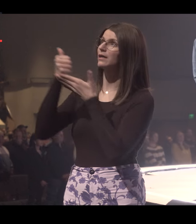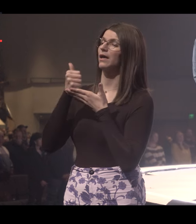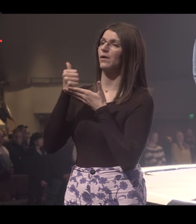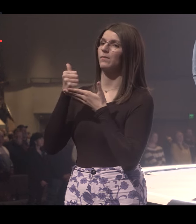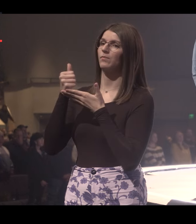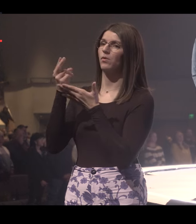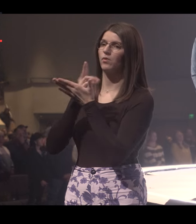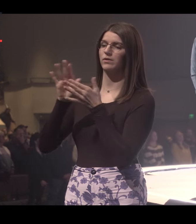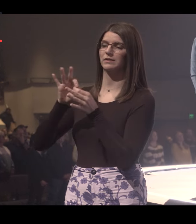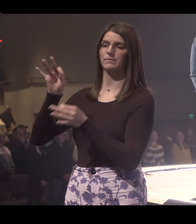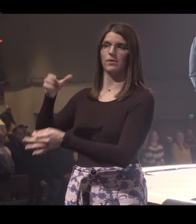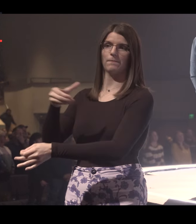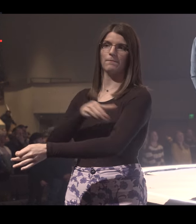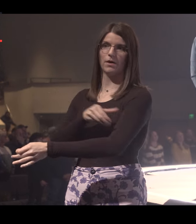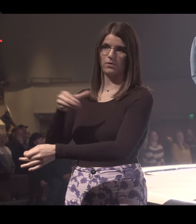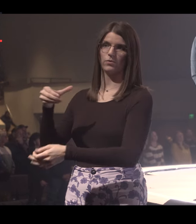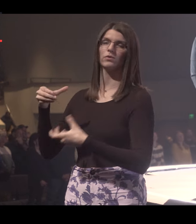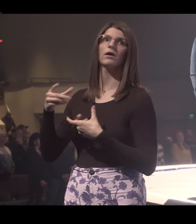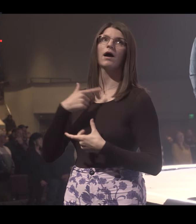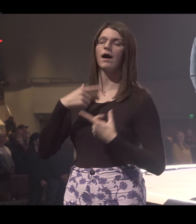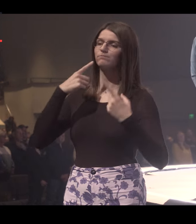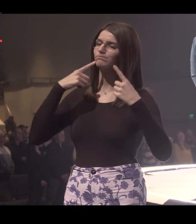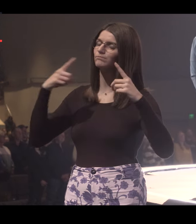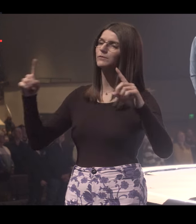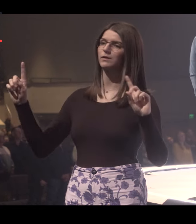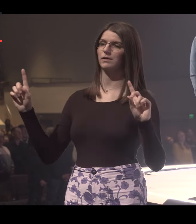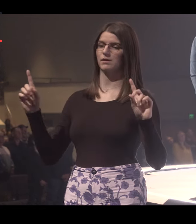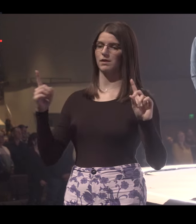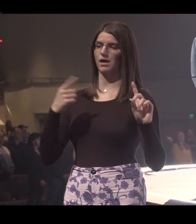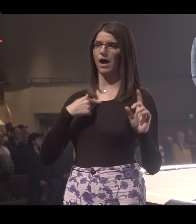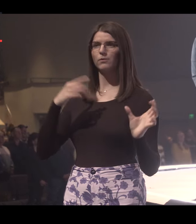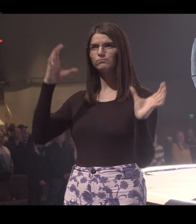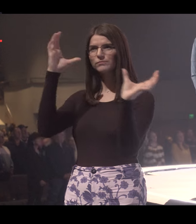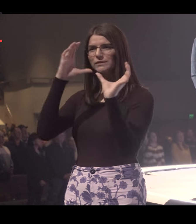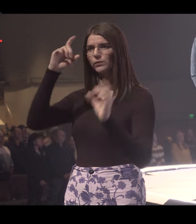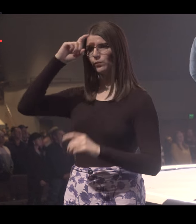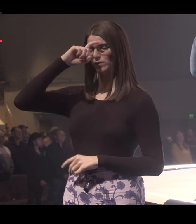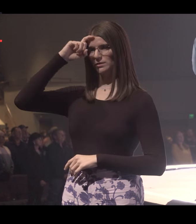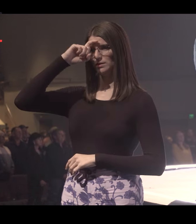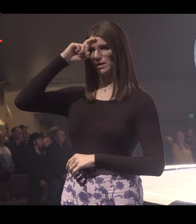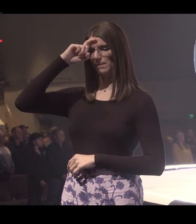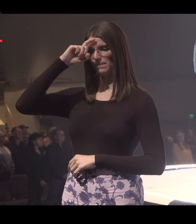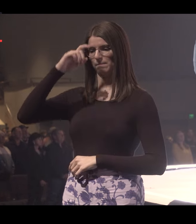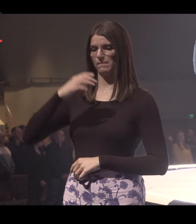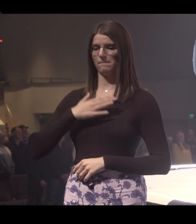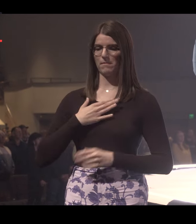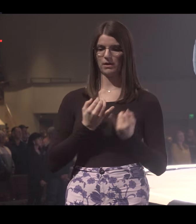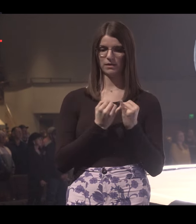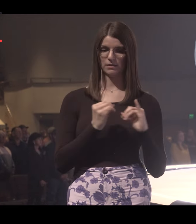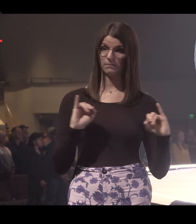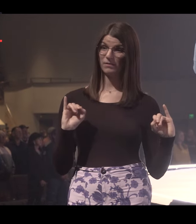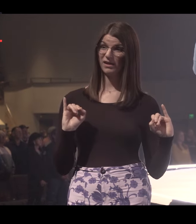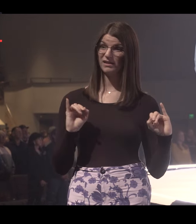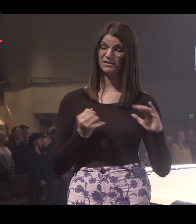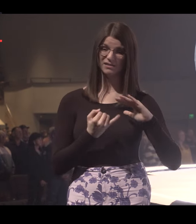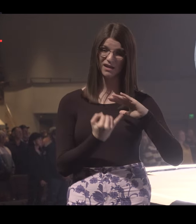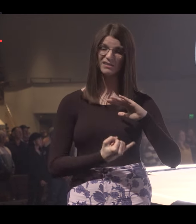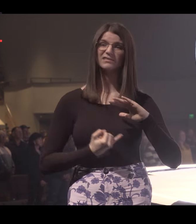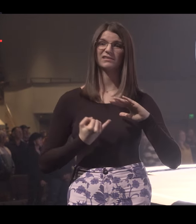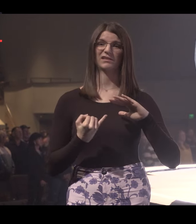God's help and the power of the Holy Spirit, I declare I will seek wisdom. My independence,